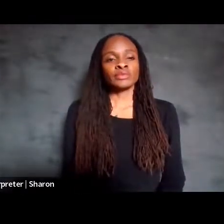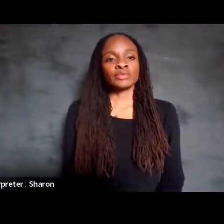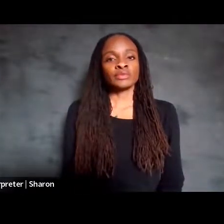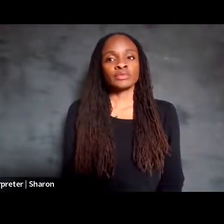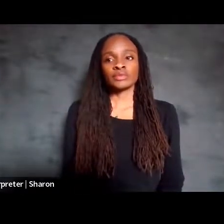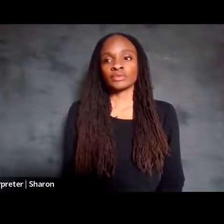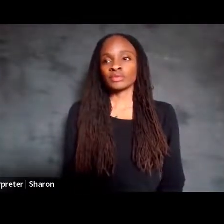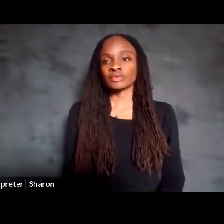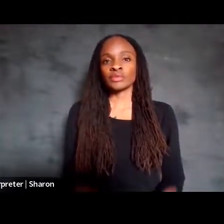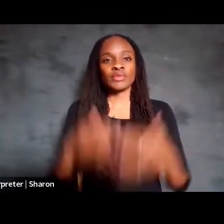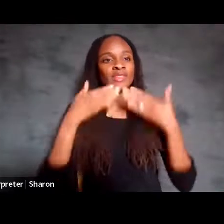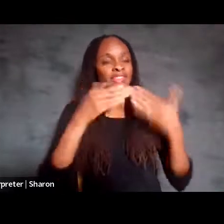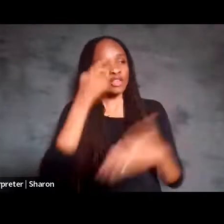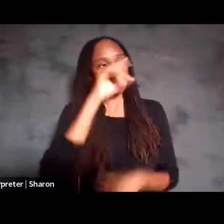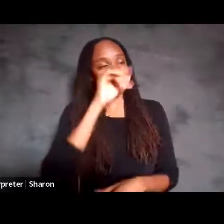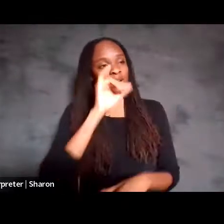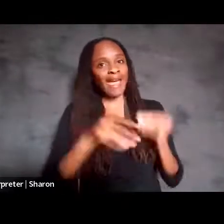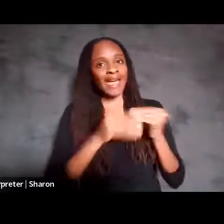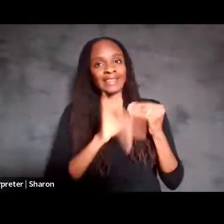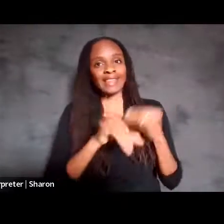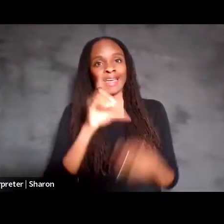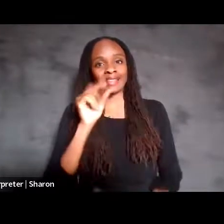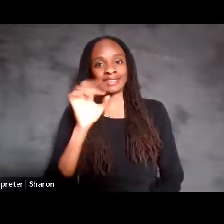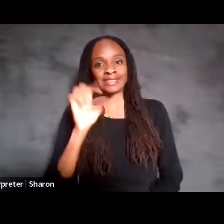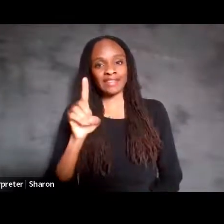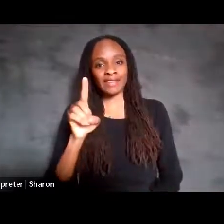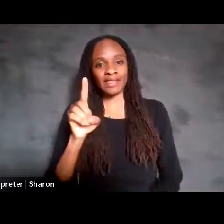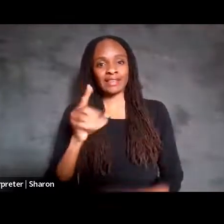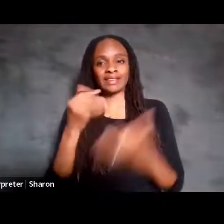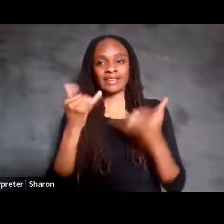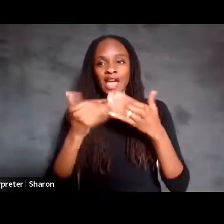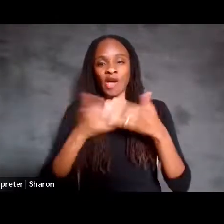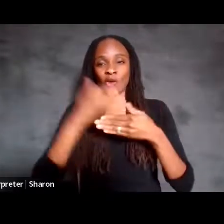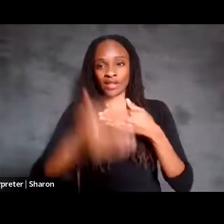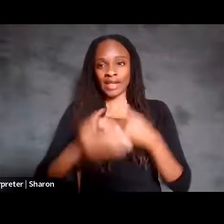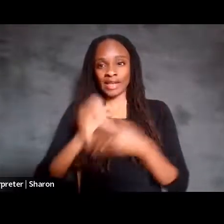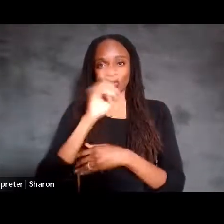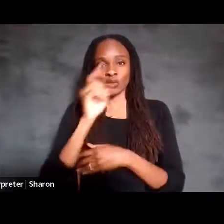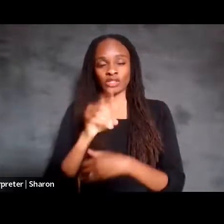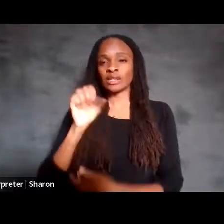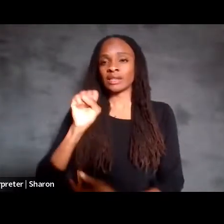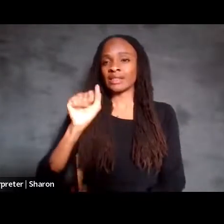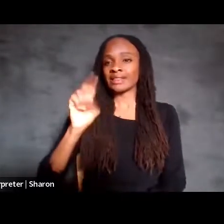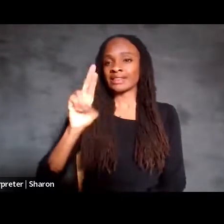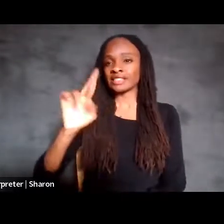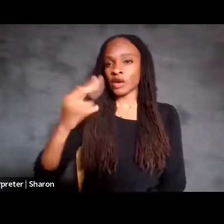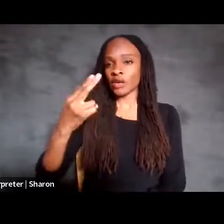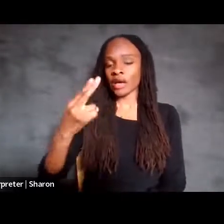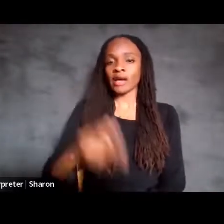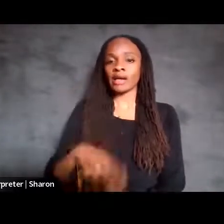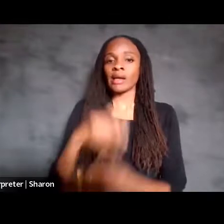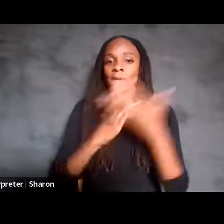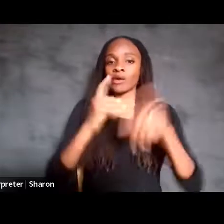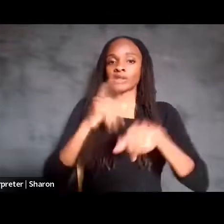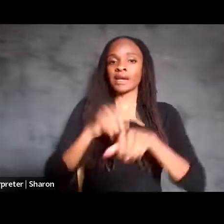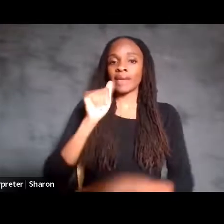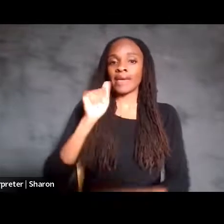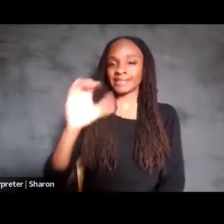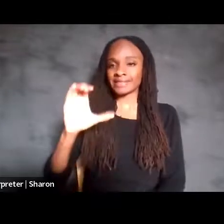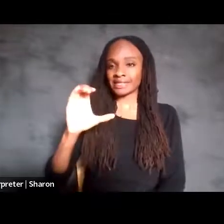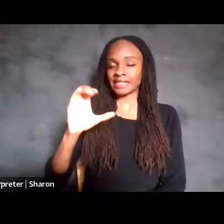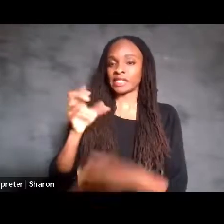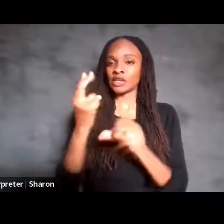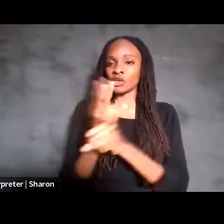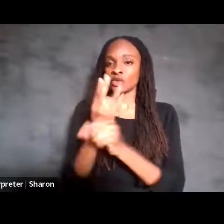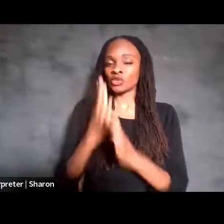Thank you for adding that, David. I'll move on to the next question. Sarah, a part time AAC user, asks whether